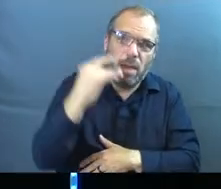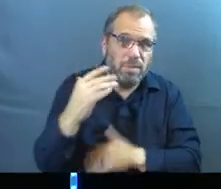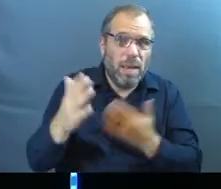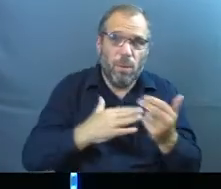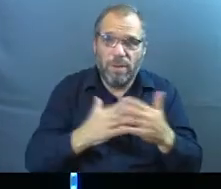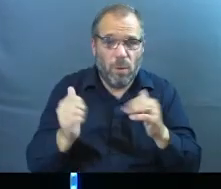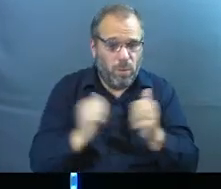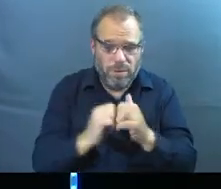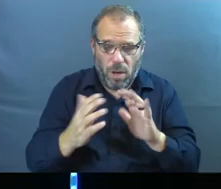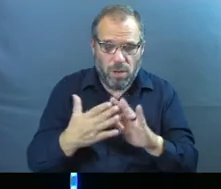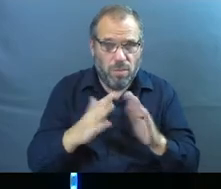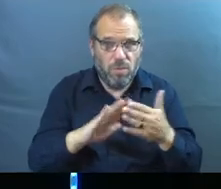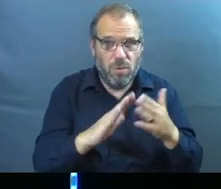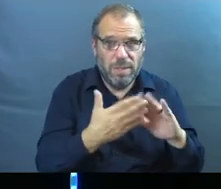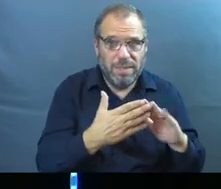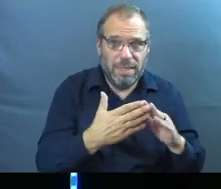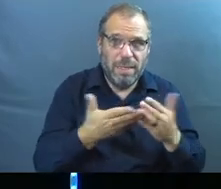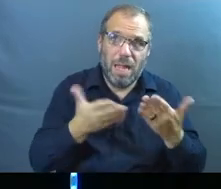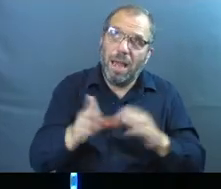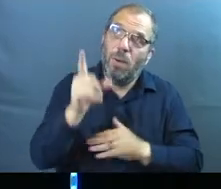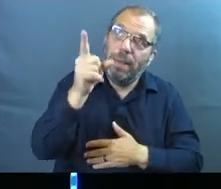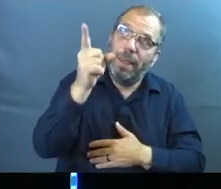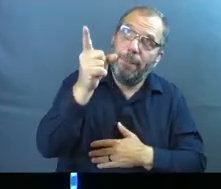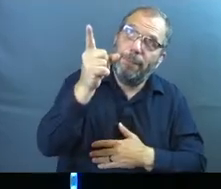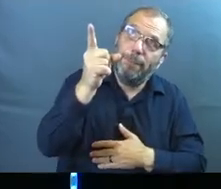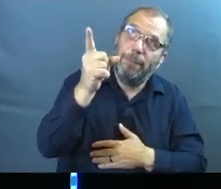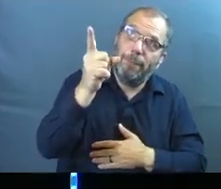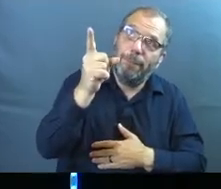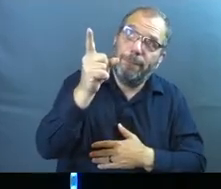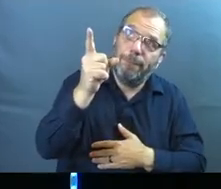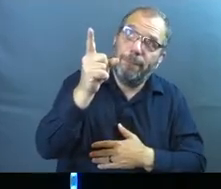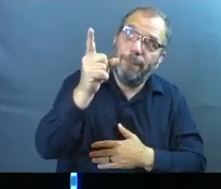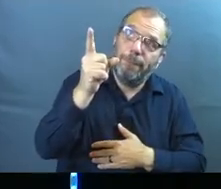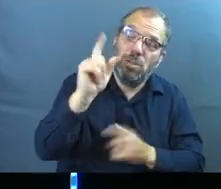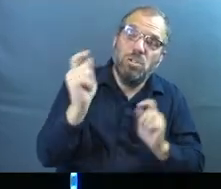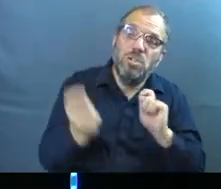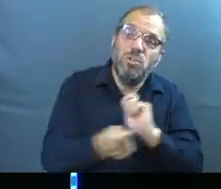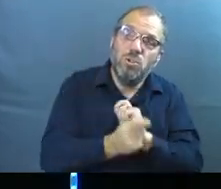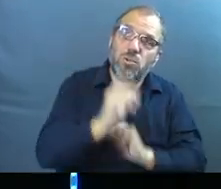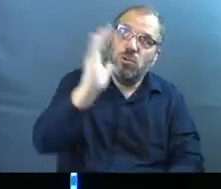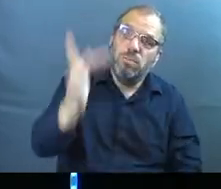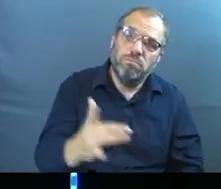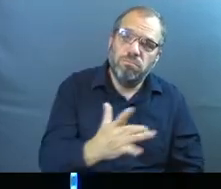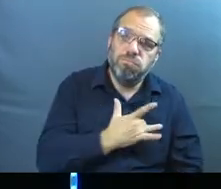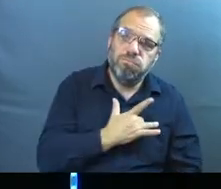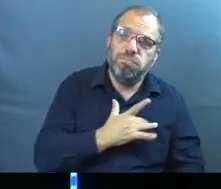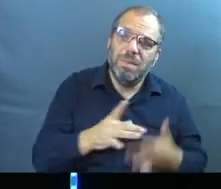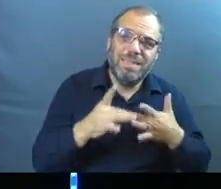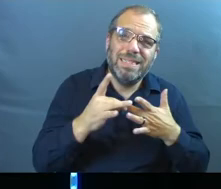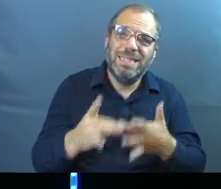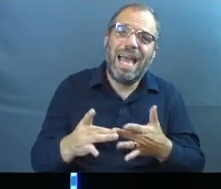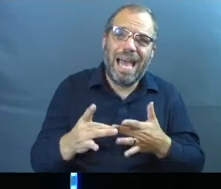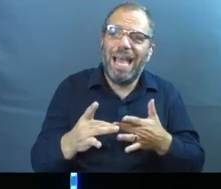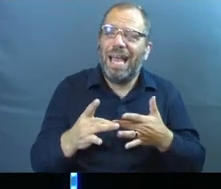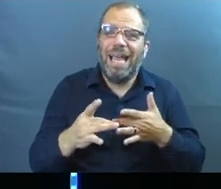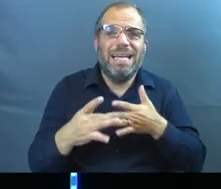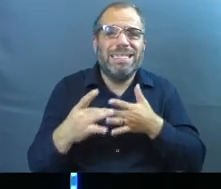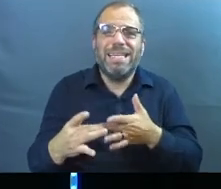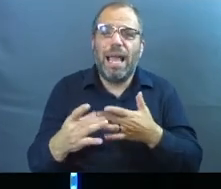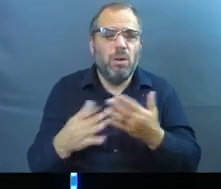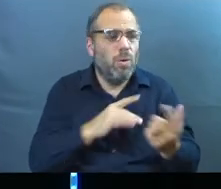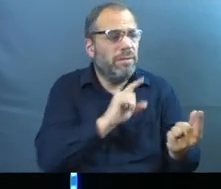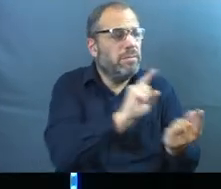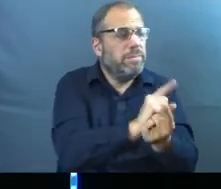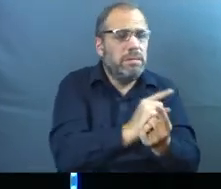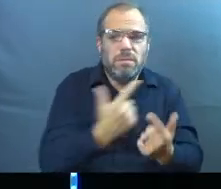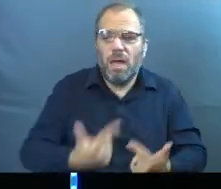we're at with our communities, that we allow Him to move. We allow Him to lead us and to guide us wherever we need to be to whoever we